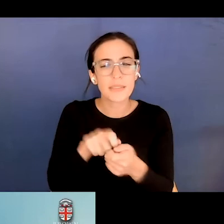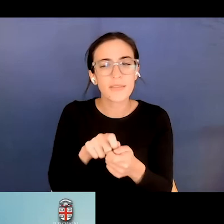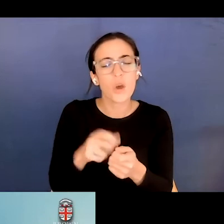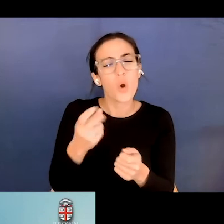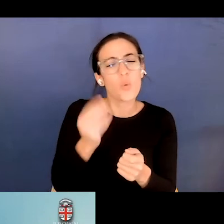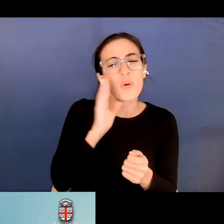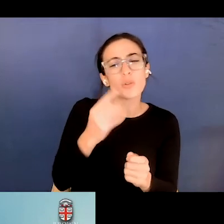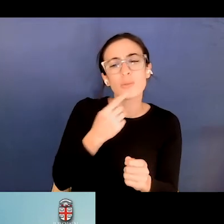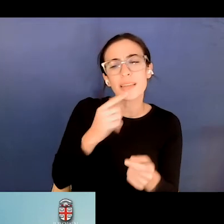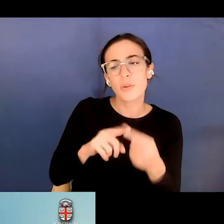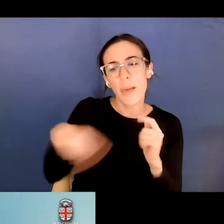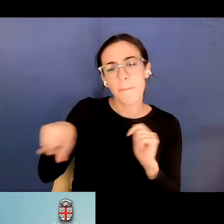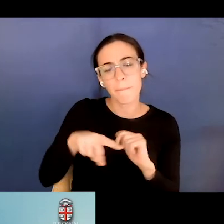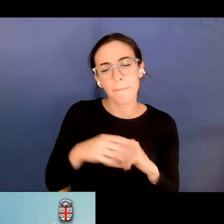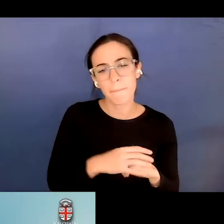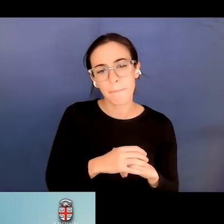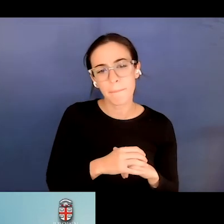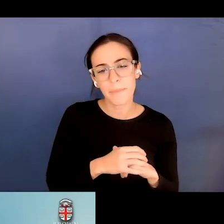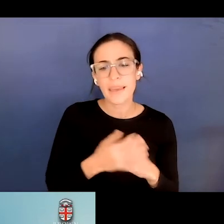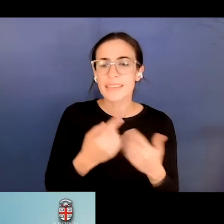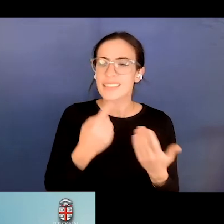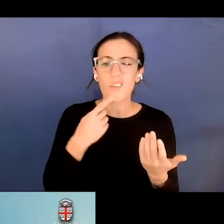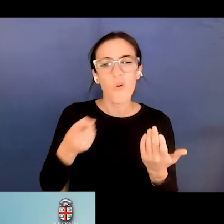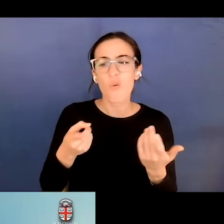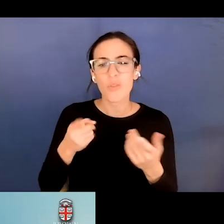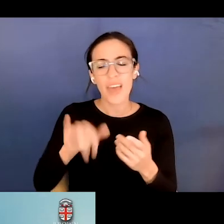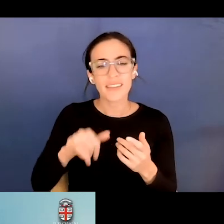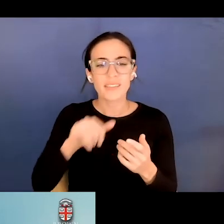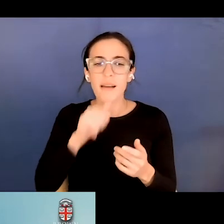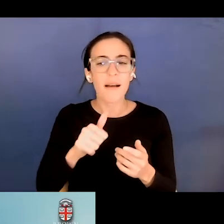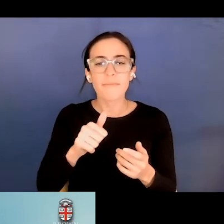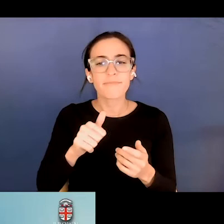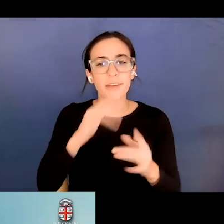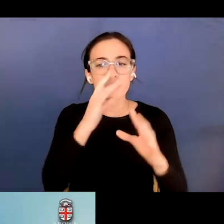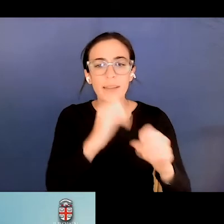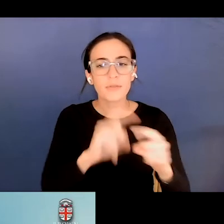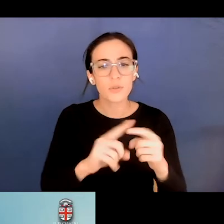language learners? So when you talked about dialects and accents. Um,